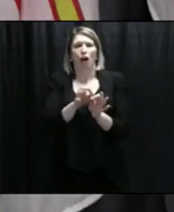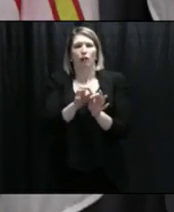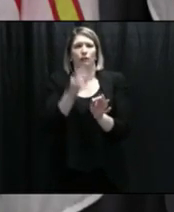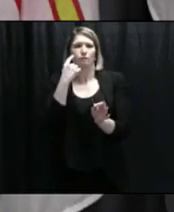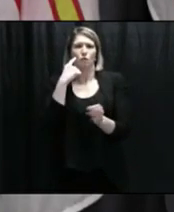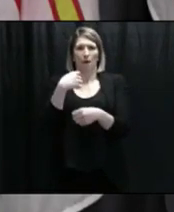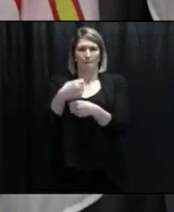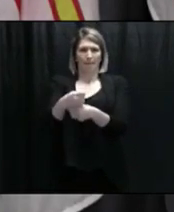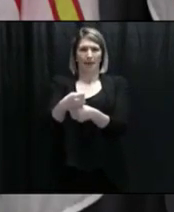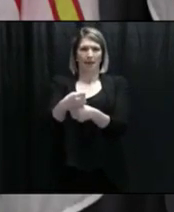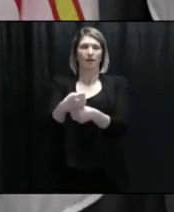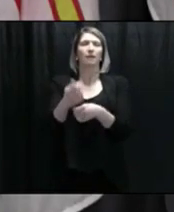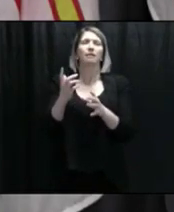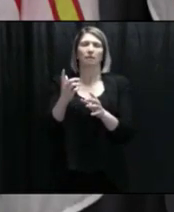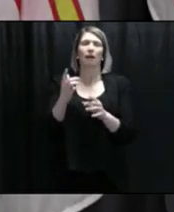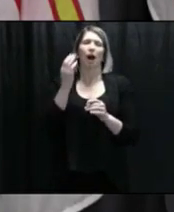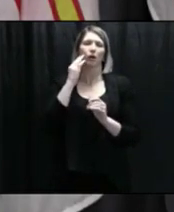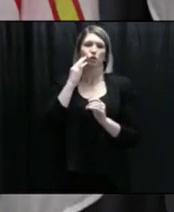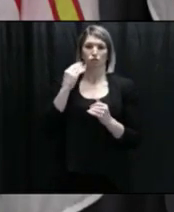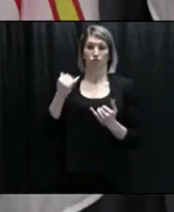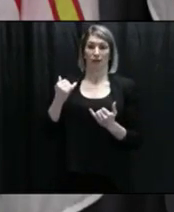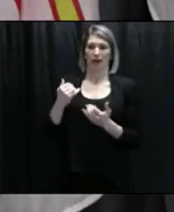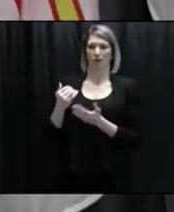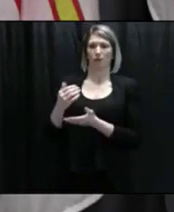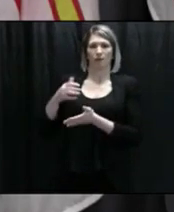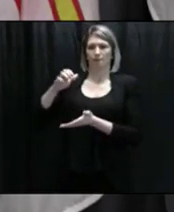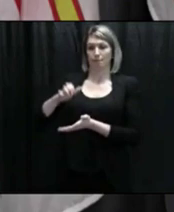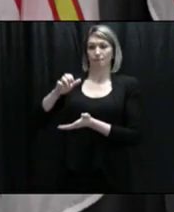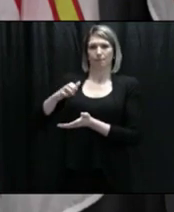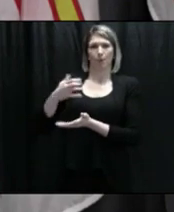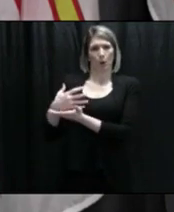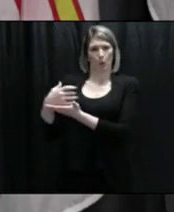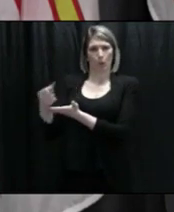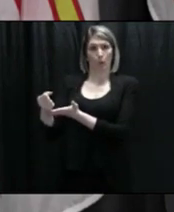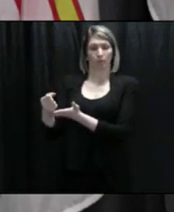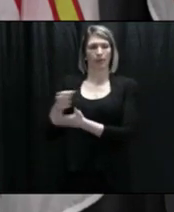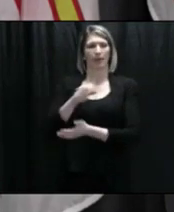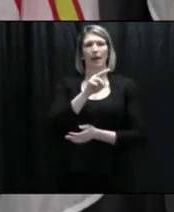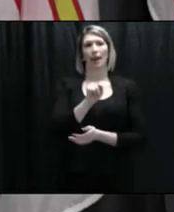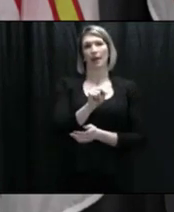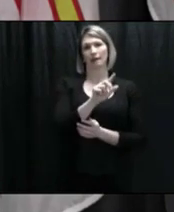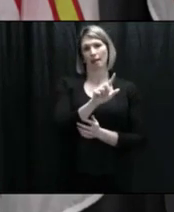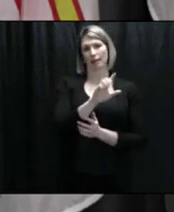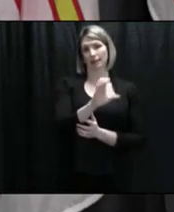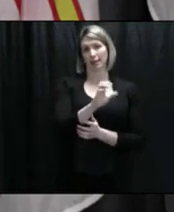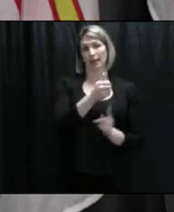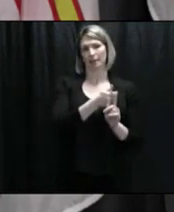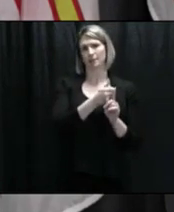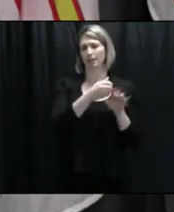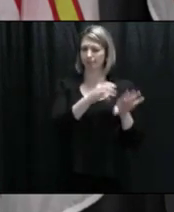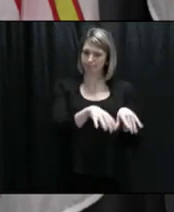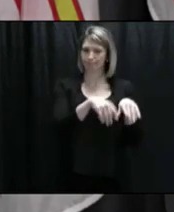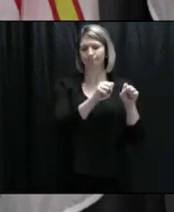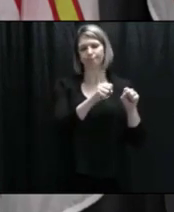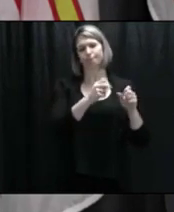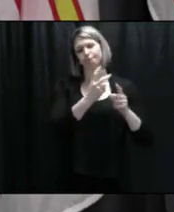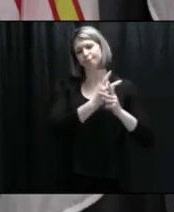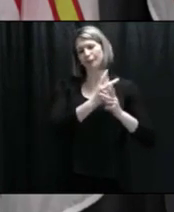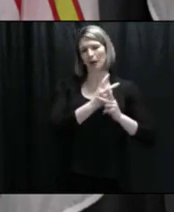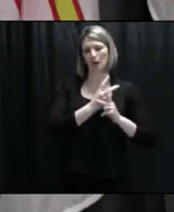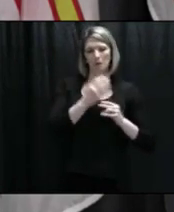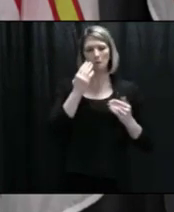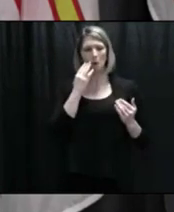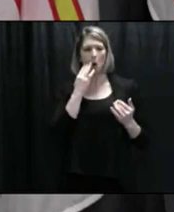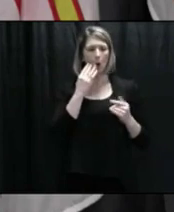because there was a shortage of hand sanitizers. So this was something that the NLC, that they took upon themselves, given the inventories that they would have had.